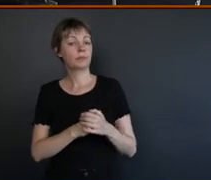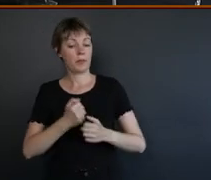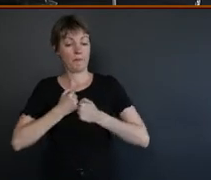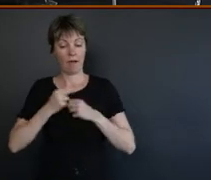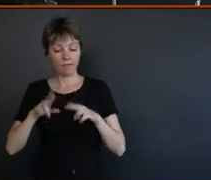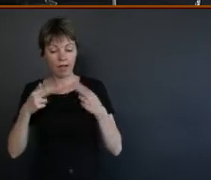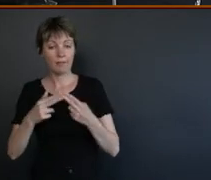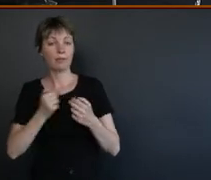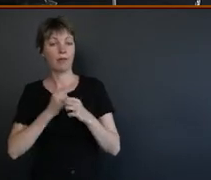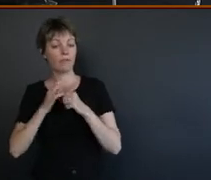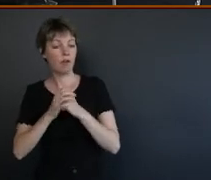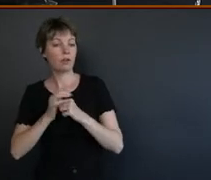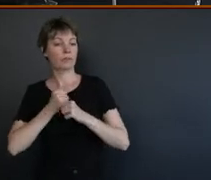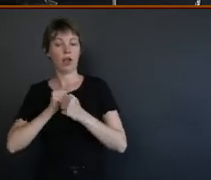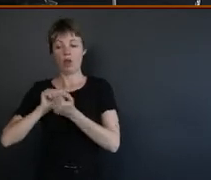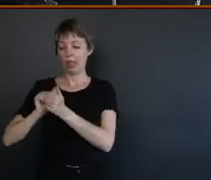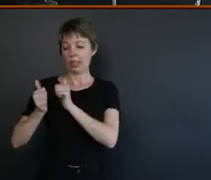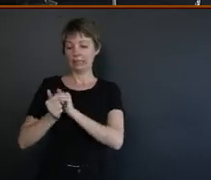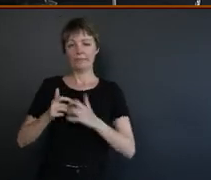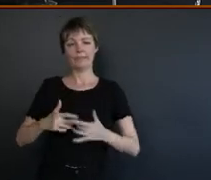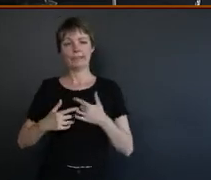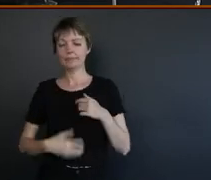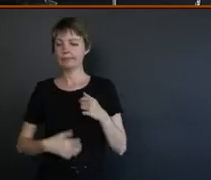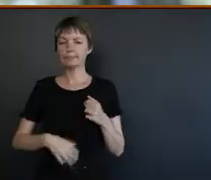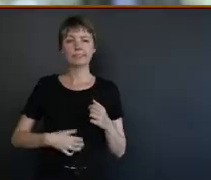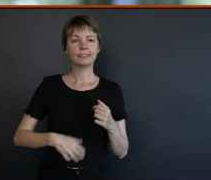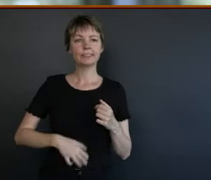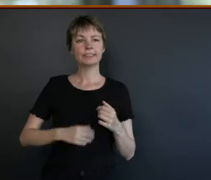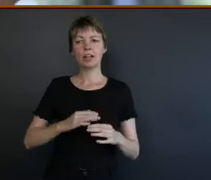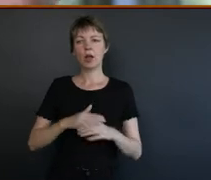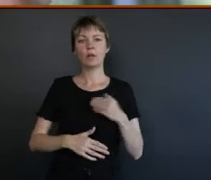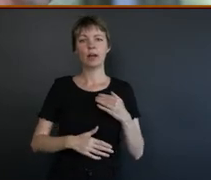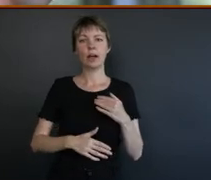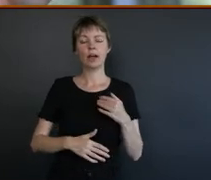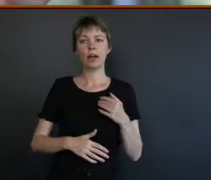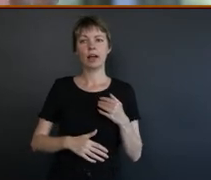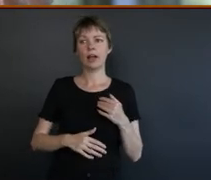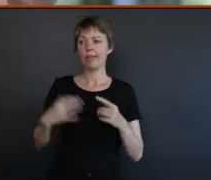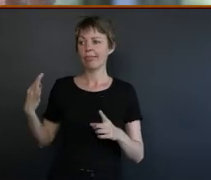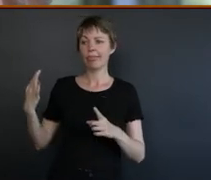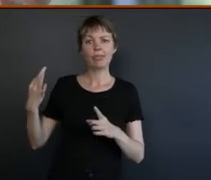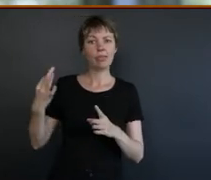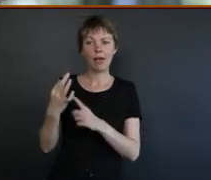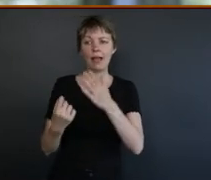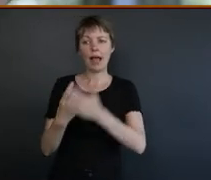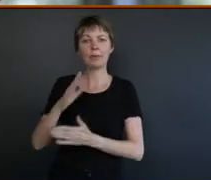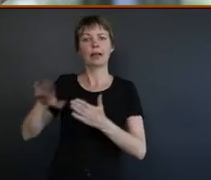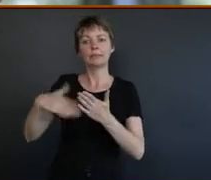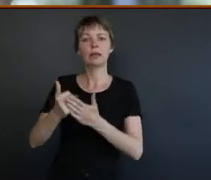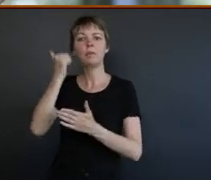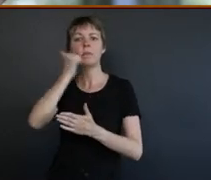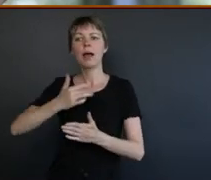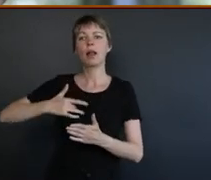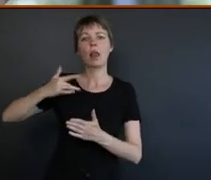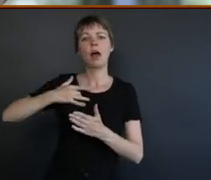family, friends and colleagues, there was a sense of frustration as well about how it took Black Lives Matter to sort of raise